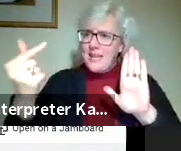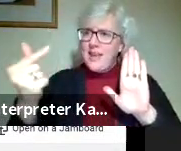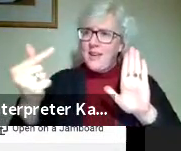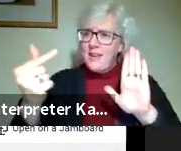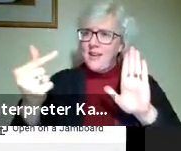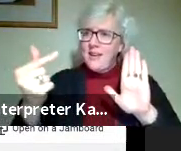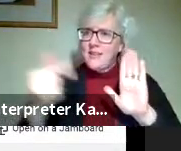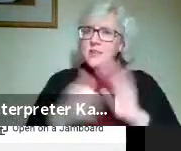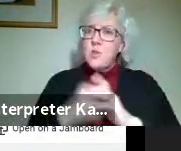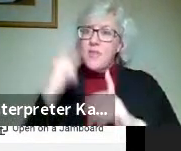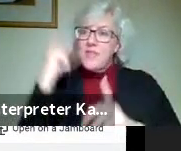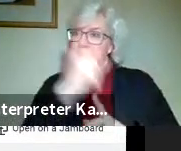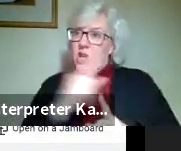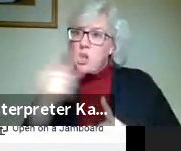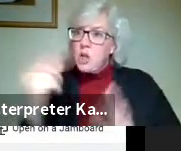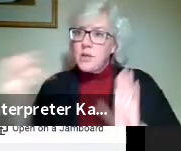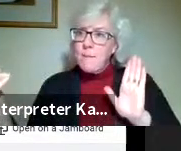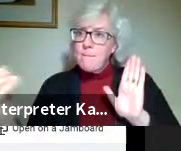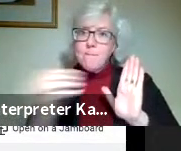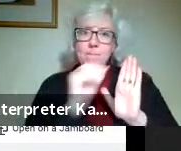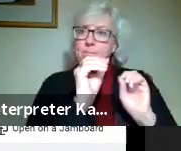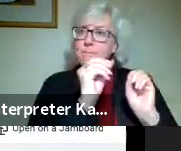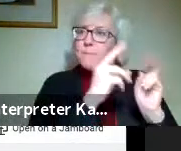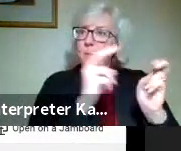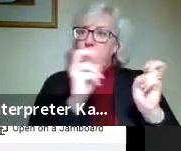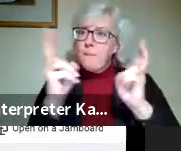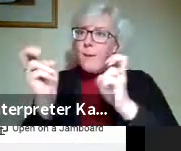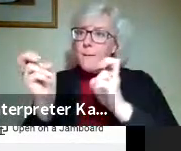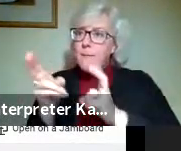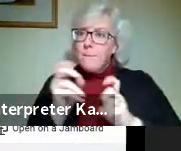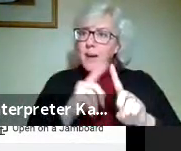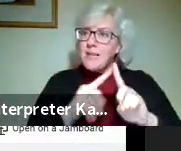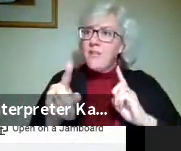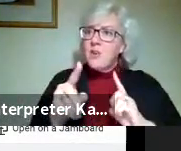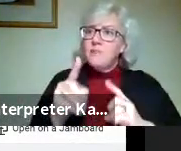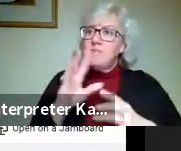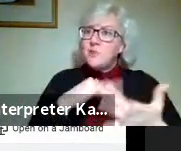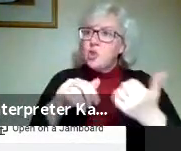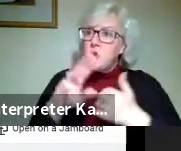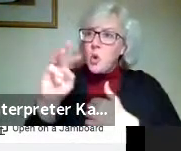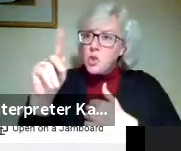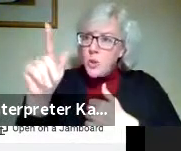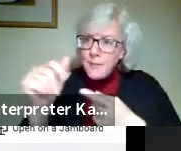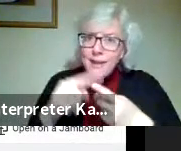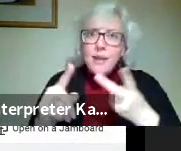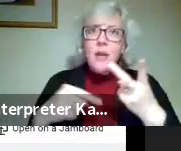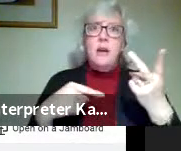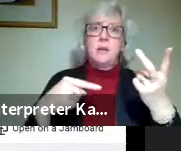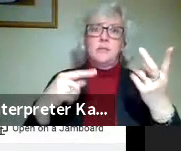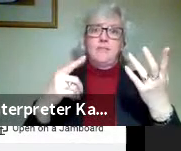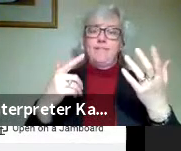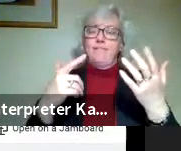apply the look to many different applications, social media, Behance.